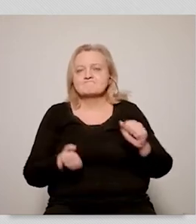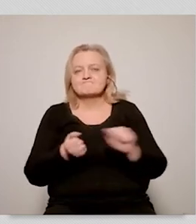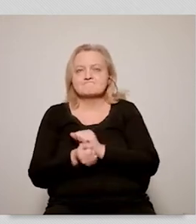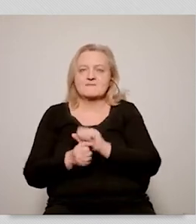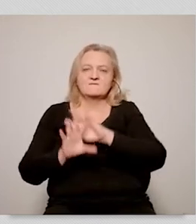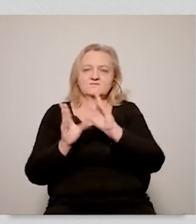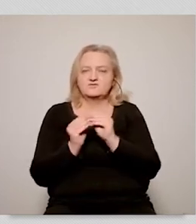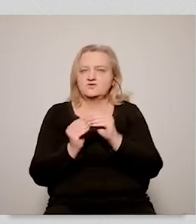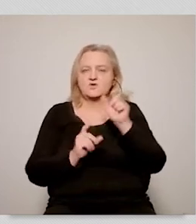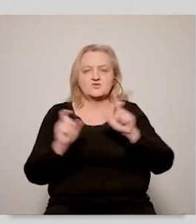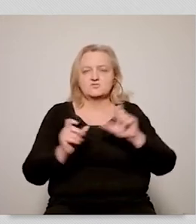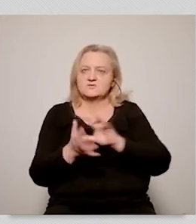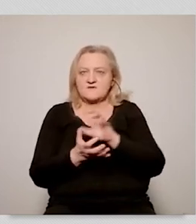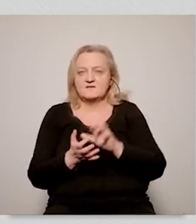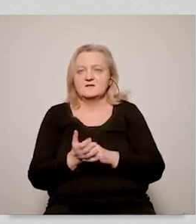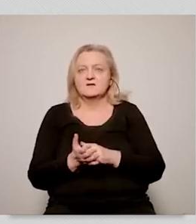dimension of this problem.